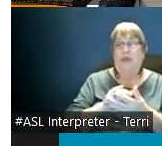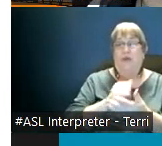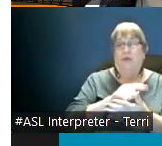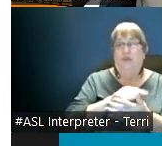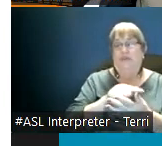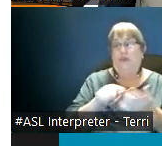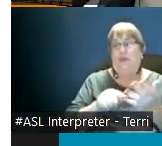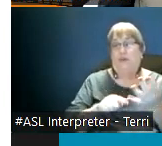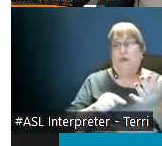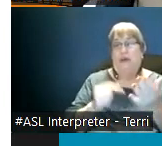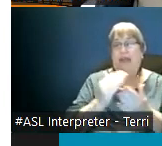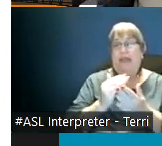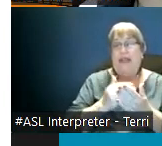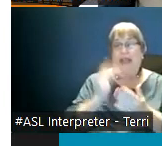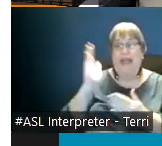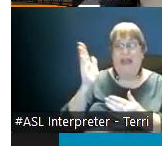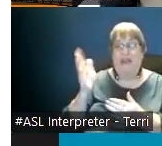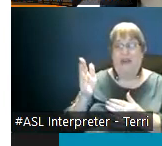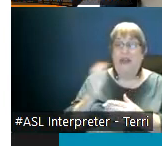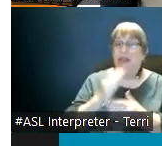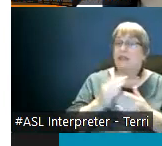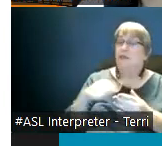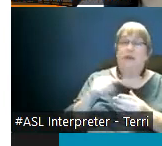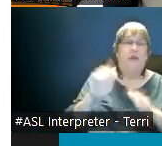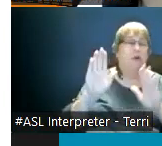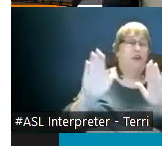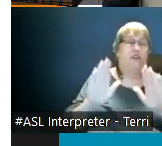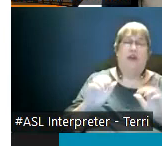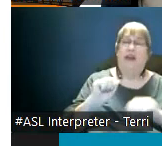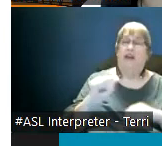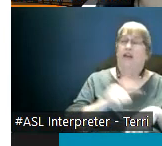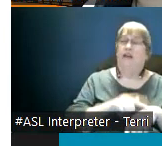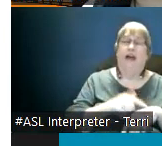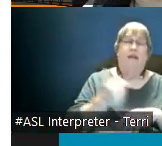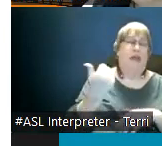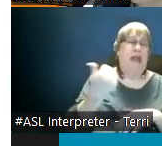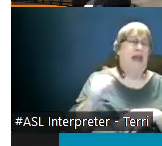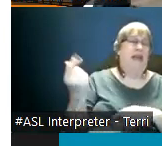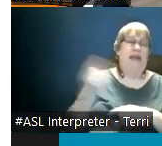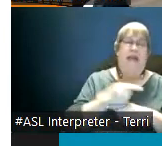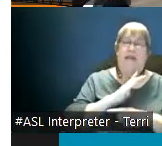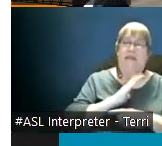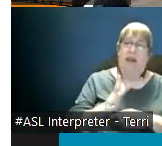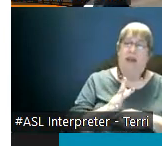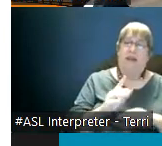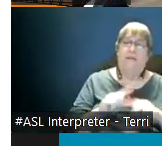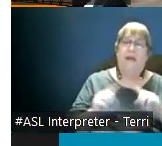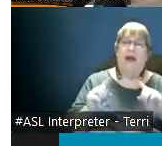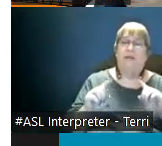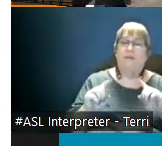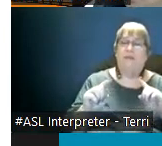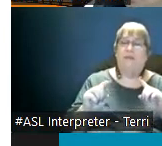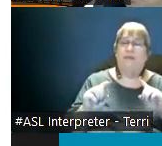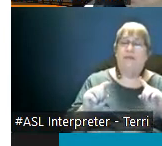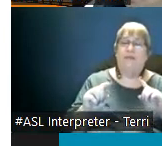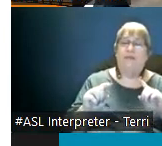um some of you are uniformly great across the board and so you can pick any day and it's fine but um but you it